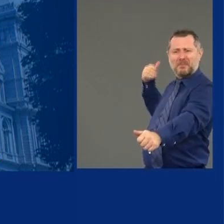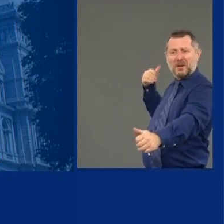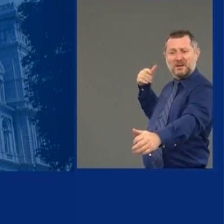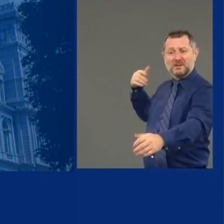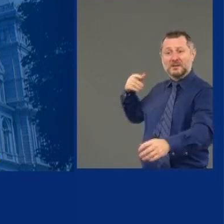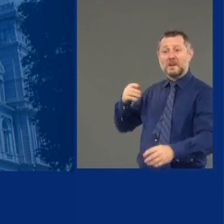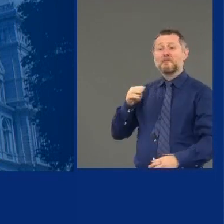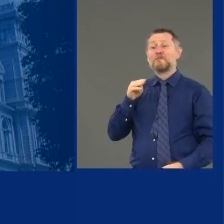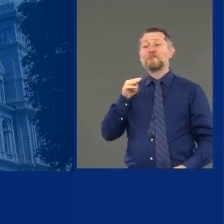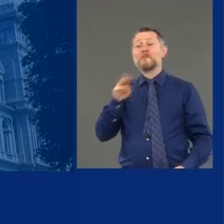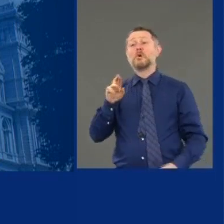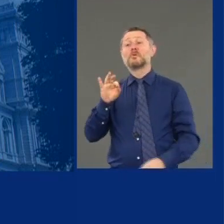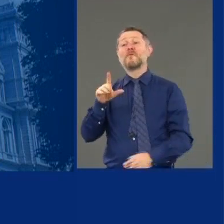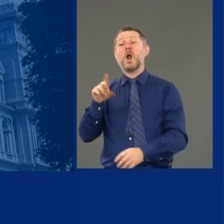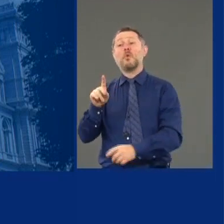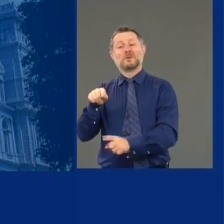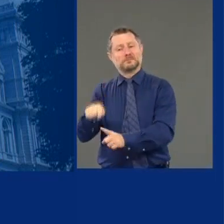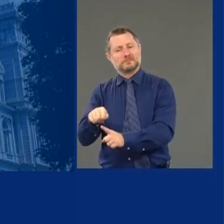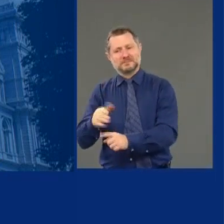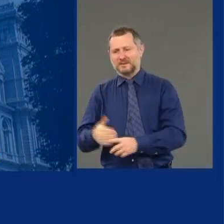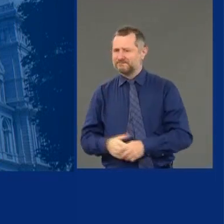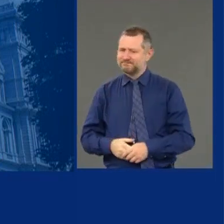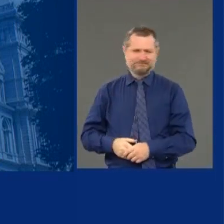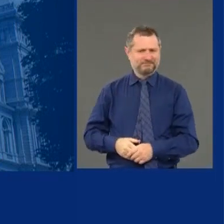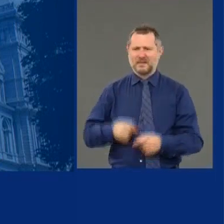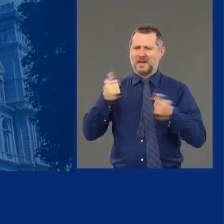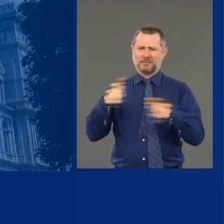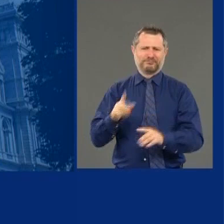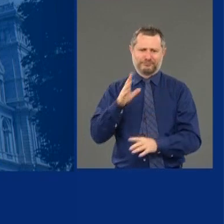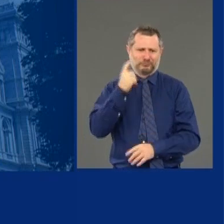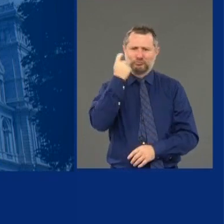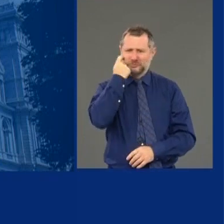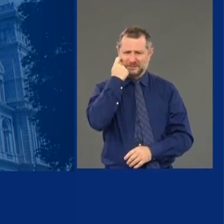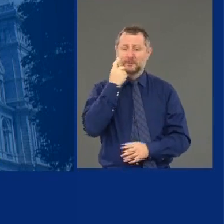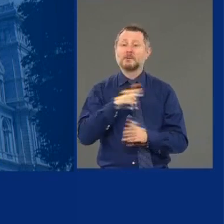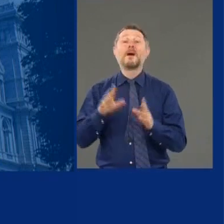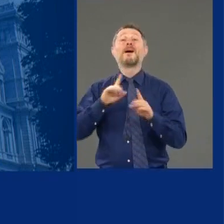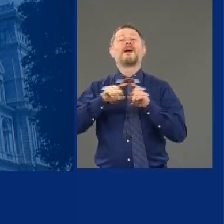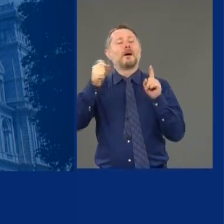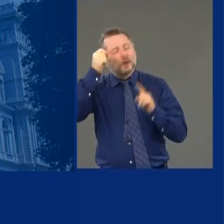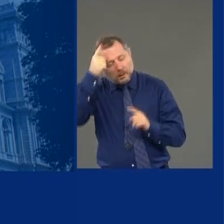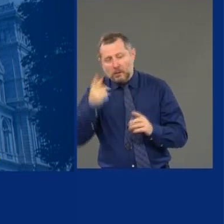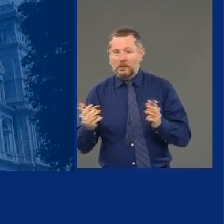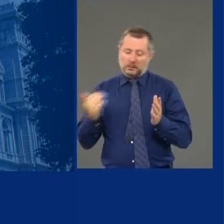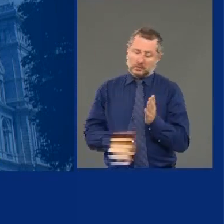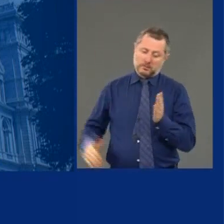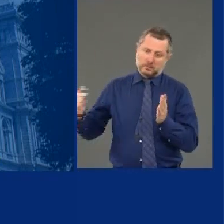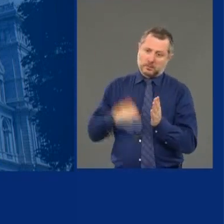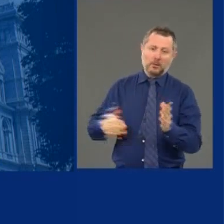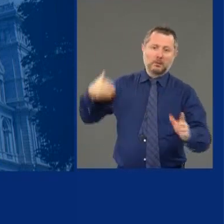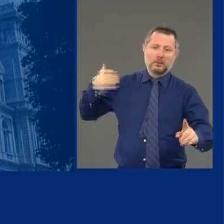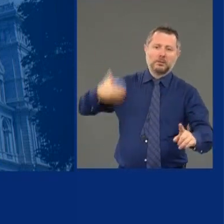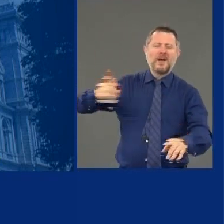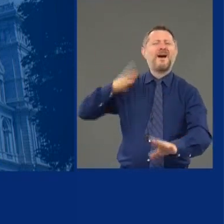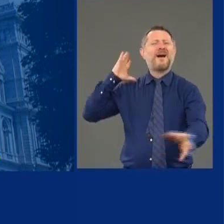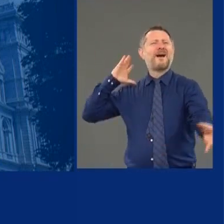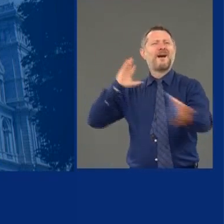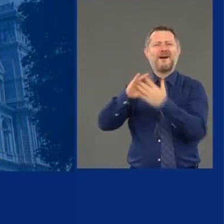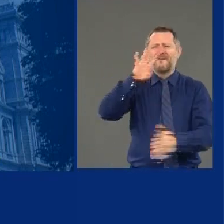was the last in a long list, but it was a long list that goes back over 40 years.